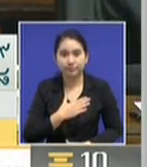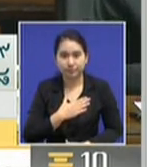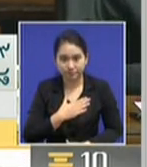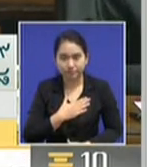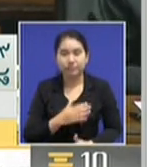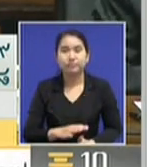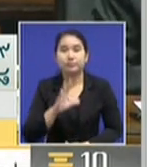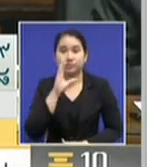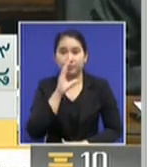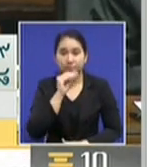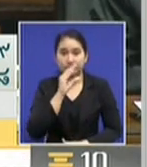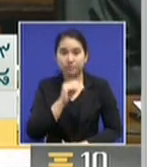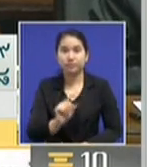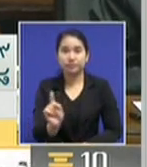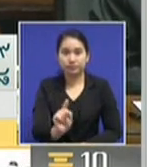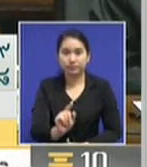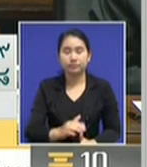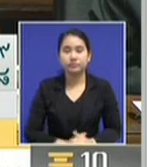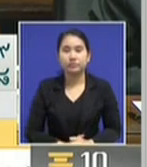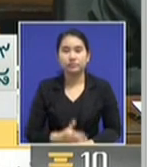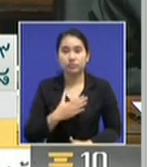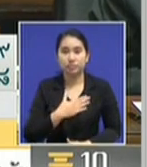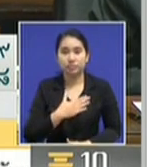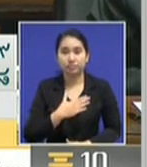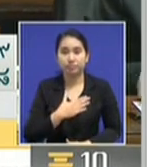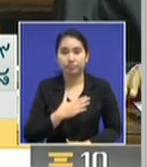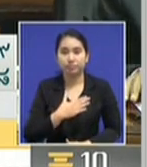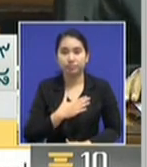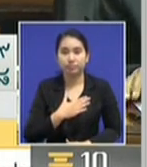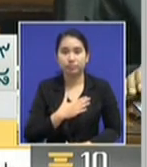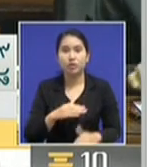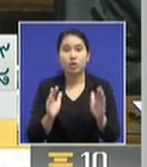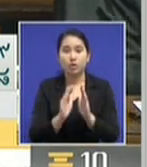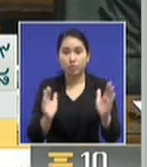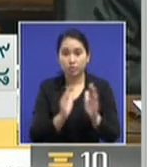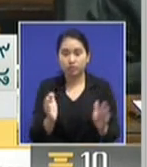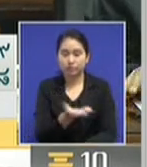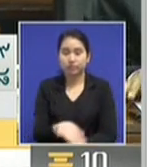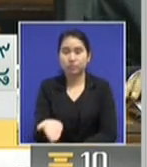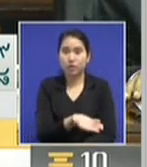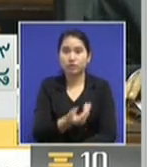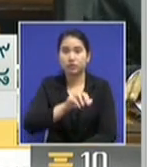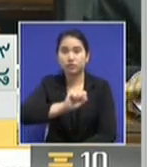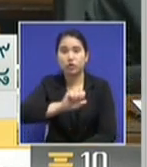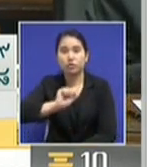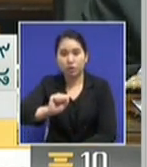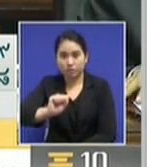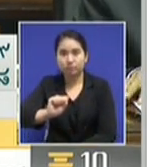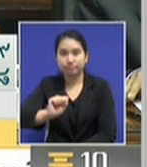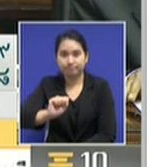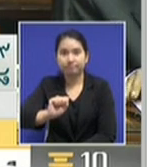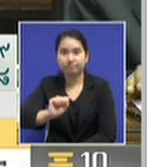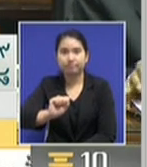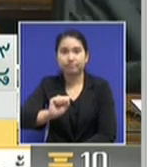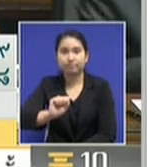mentioned about the conflicts, the street protests. Remember many, many years